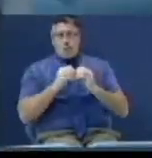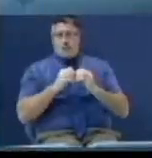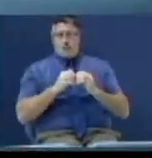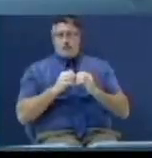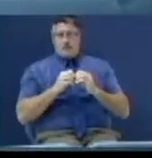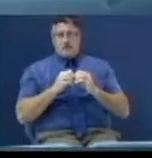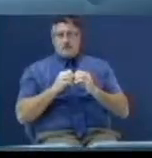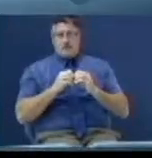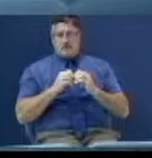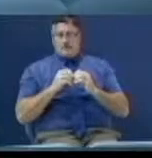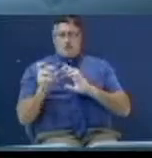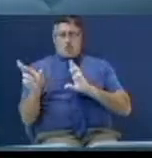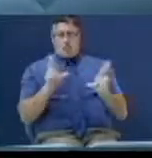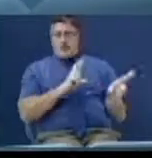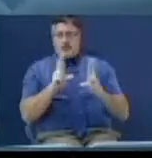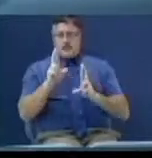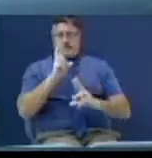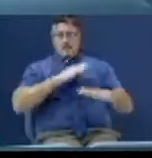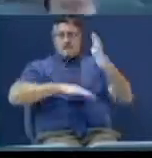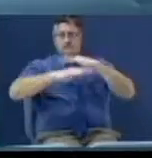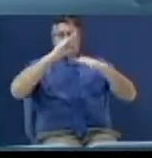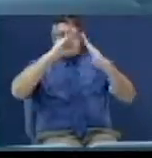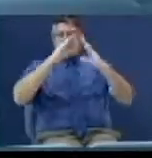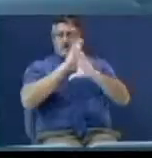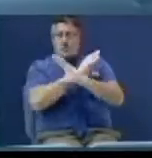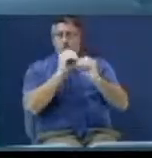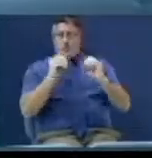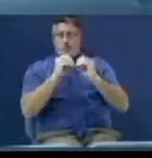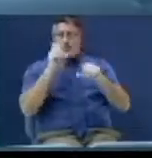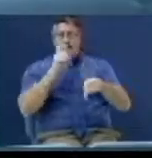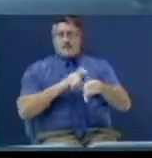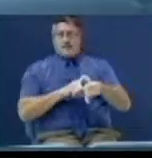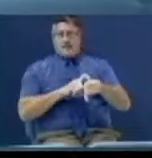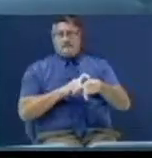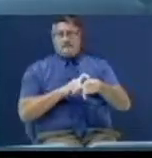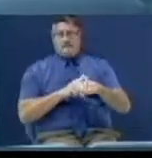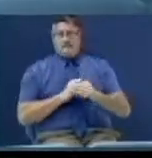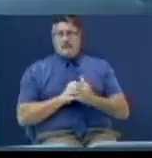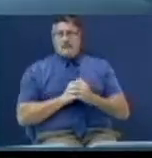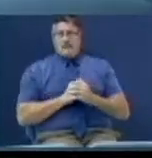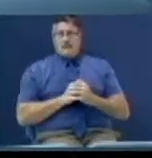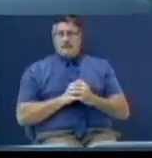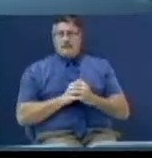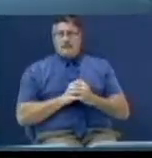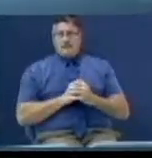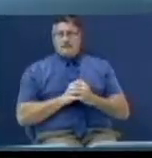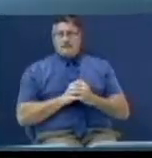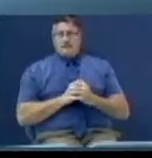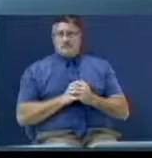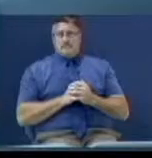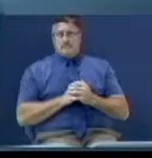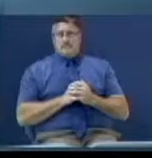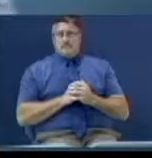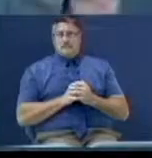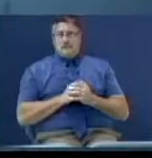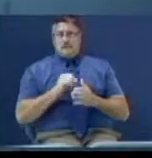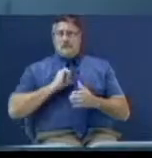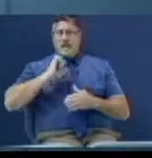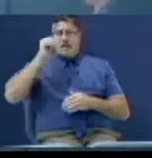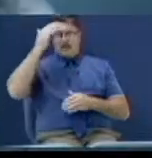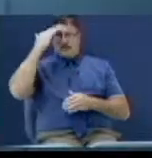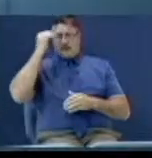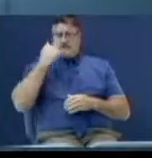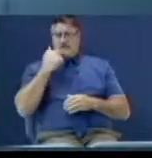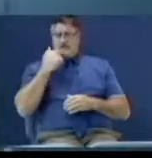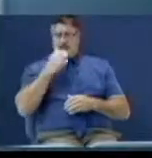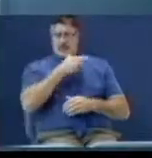of Christ, I can see him there with us Christians saying, I remember them in Taze Valley Baptist Church. I remember their